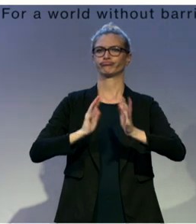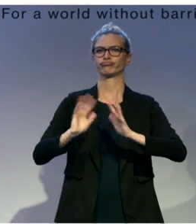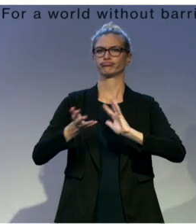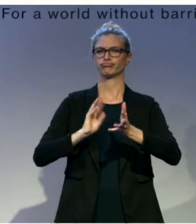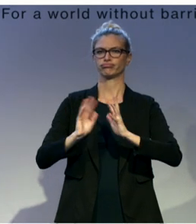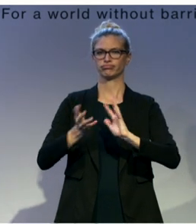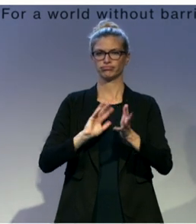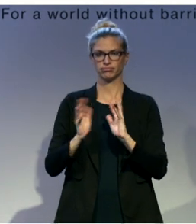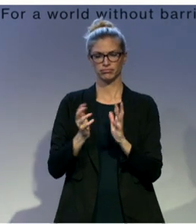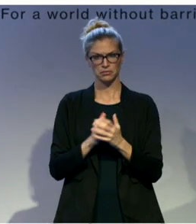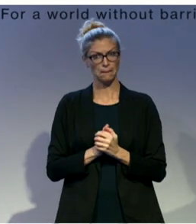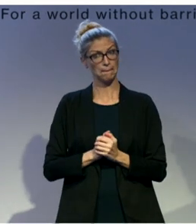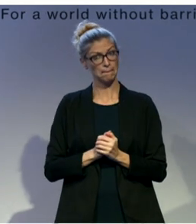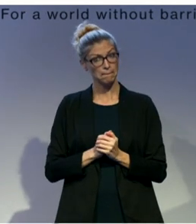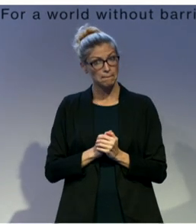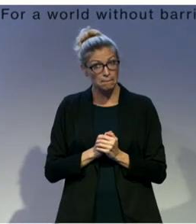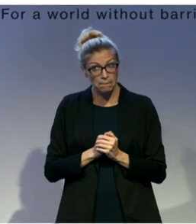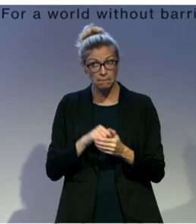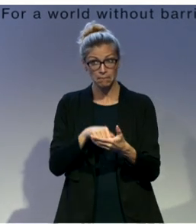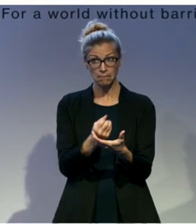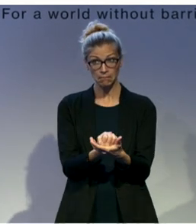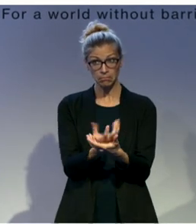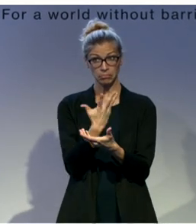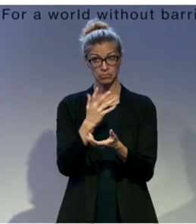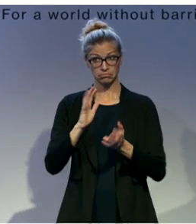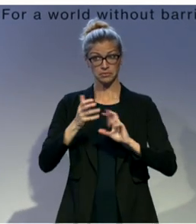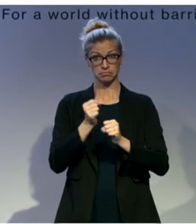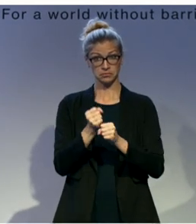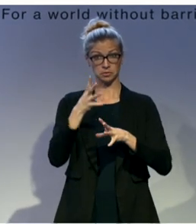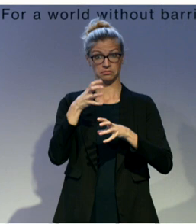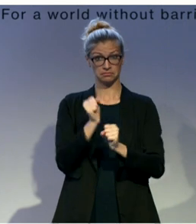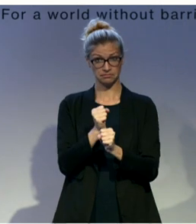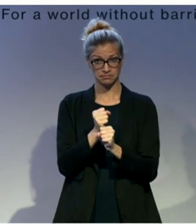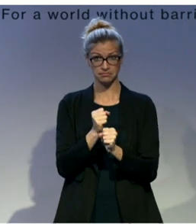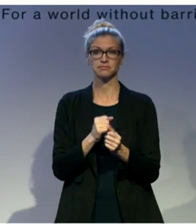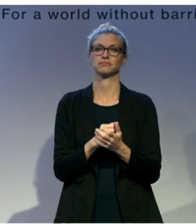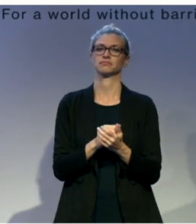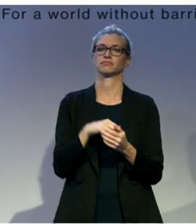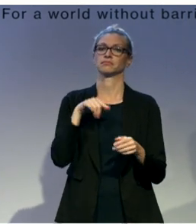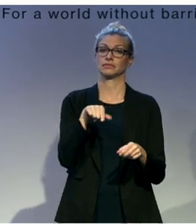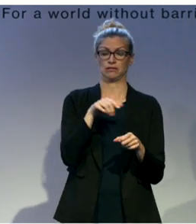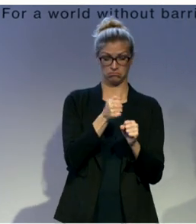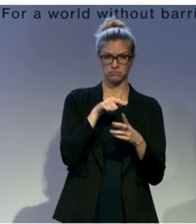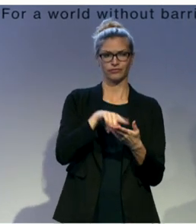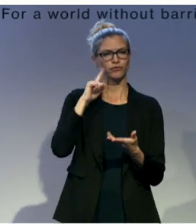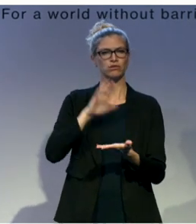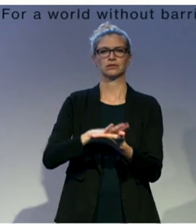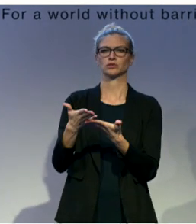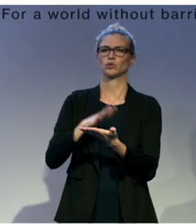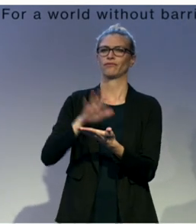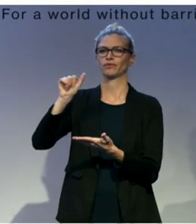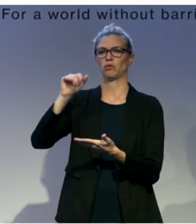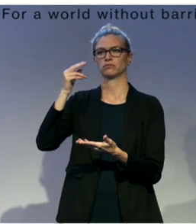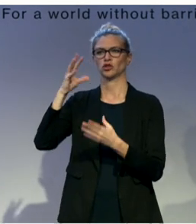So we are, we're essentially creating translated content for corporates to people in South Africa. This is a global